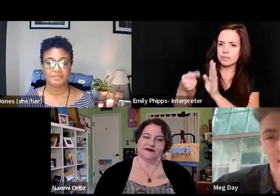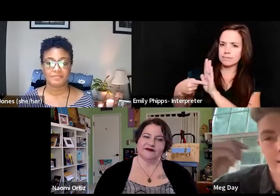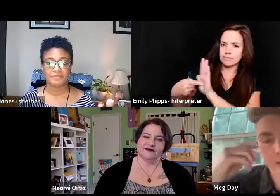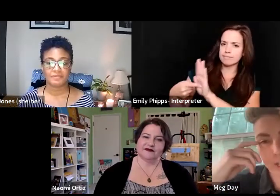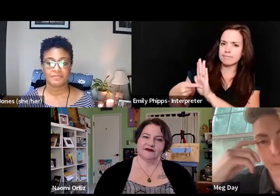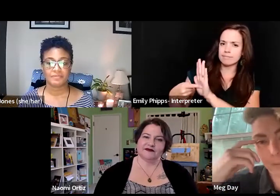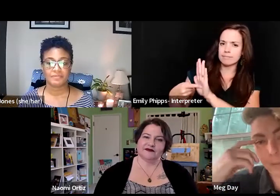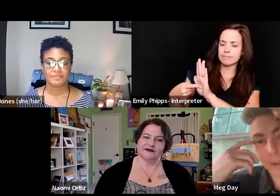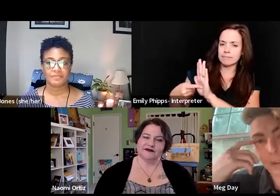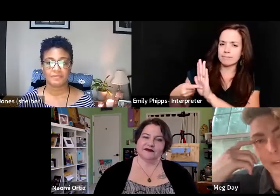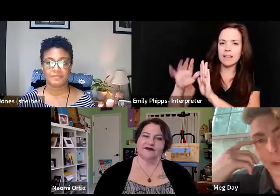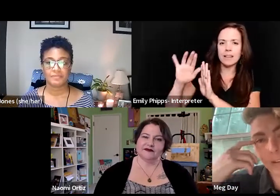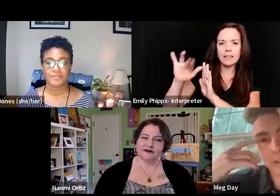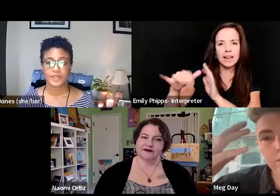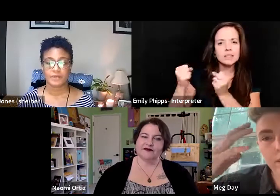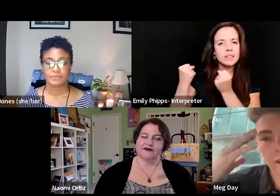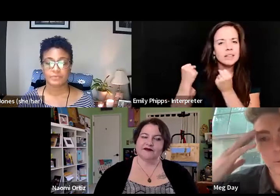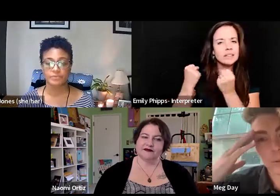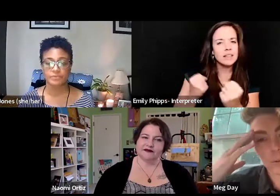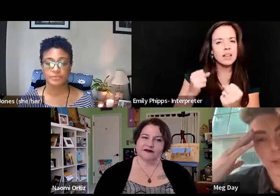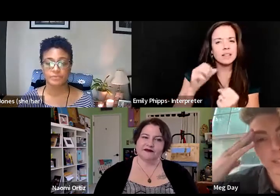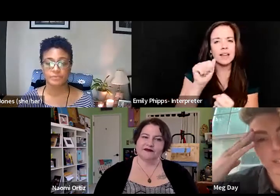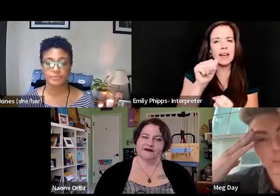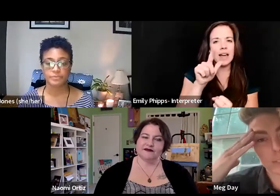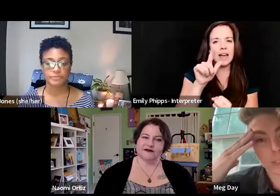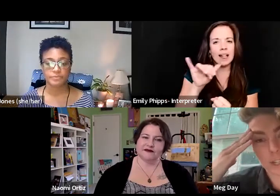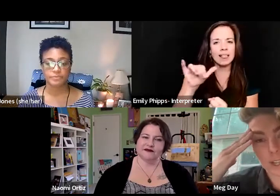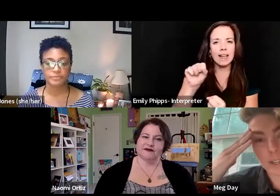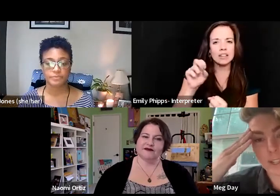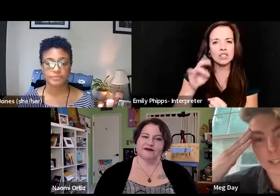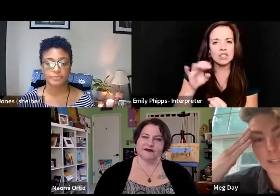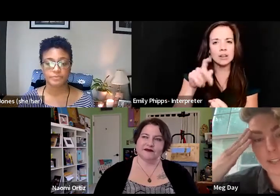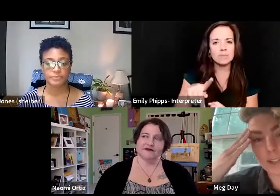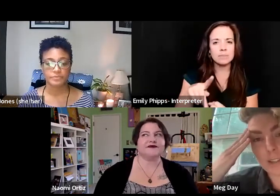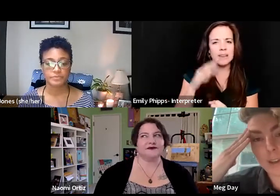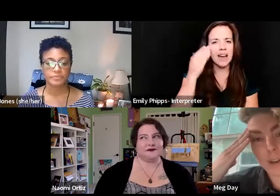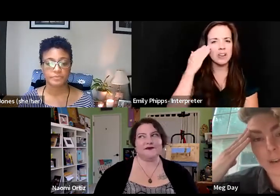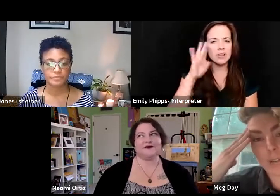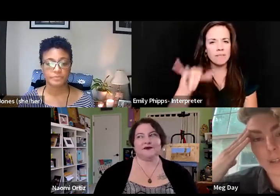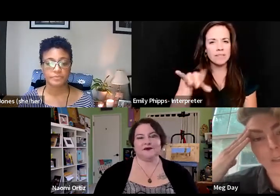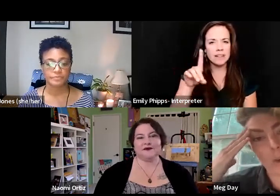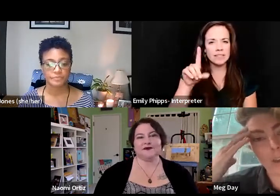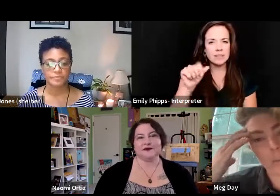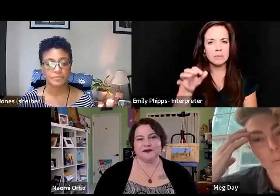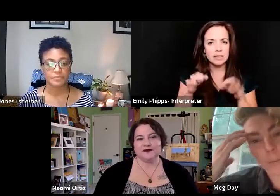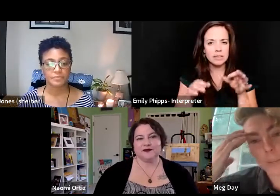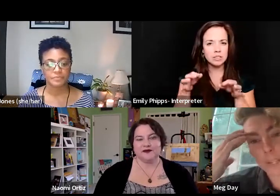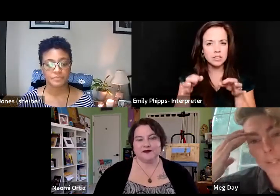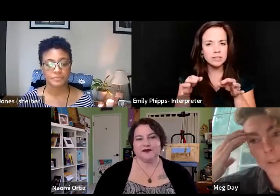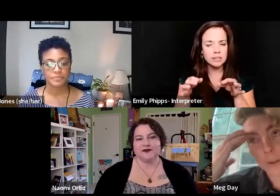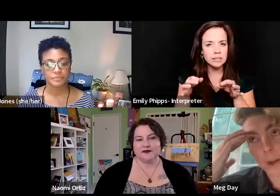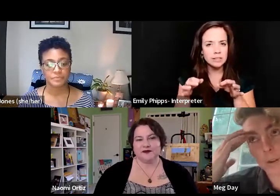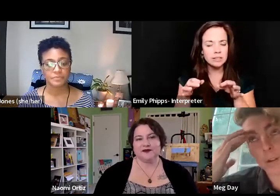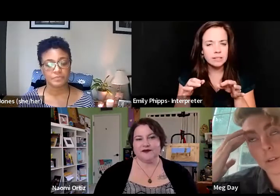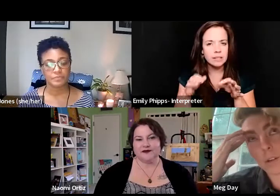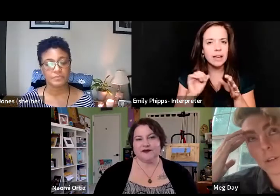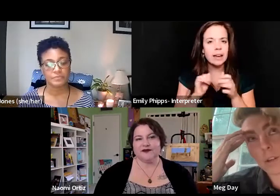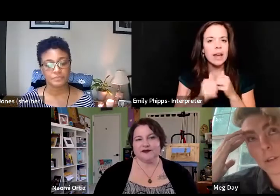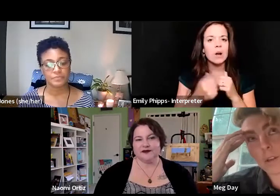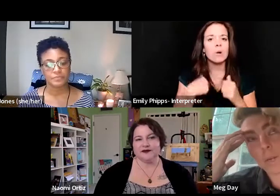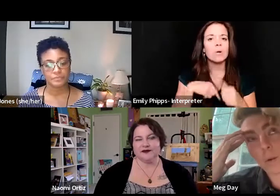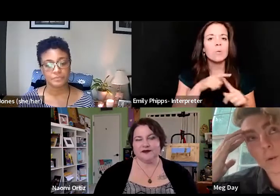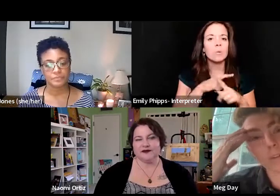solid allyship. I don't know that I would call that disability justice, um, in the way that we're speaking about,